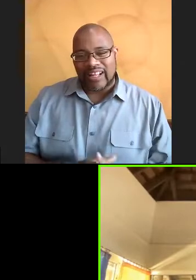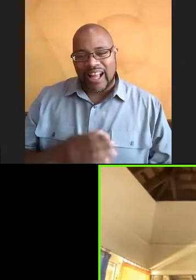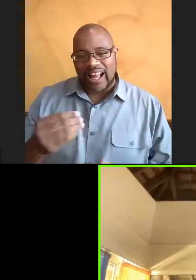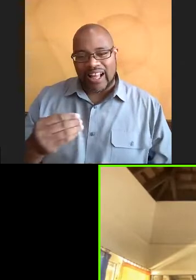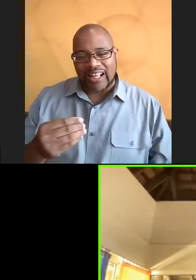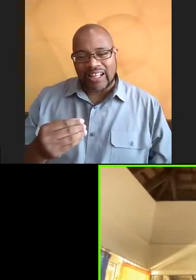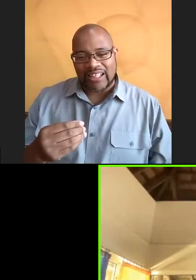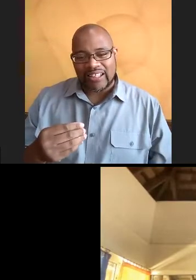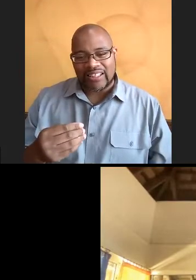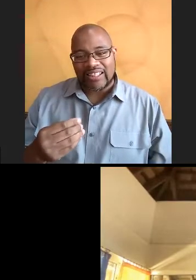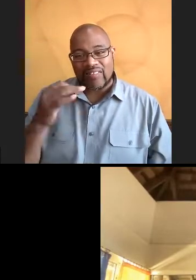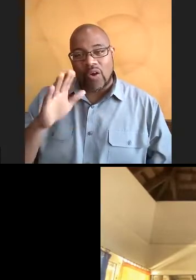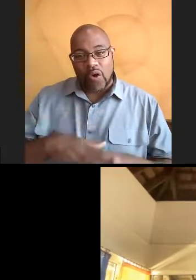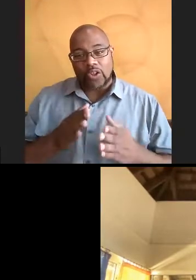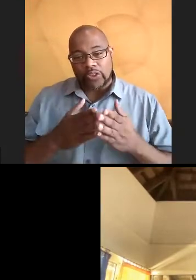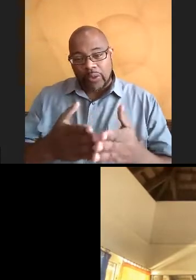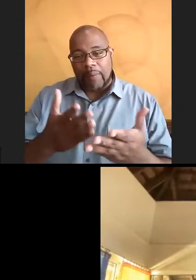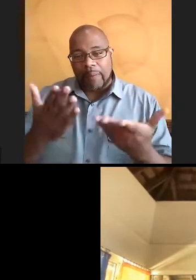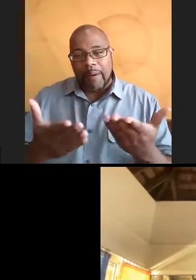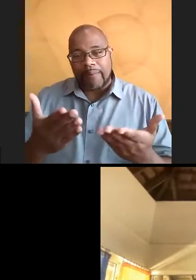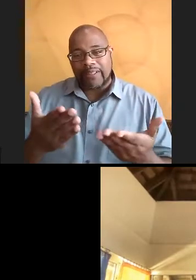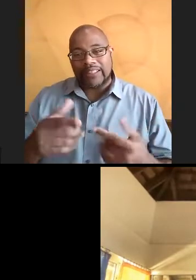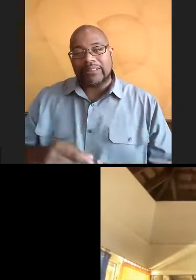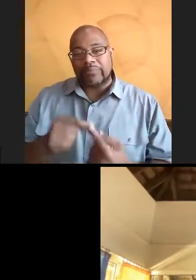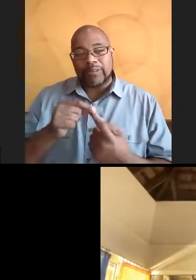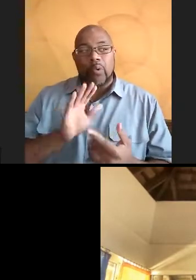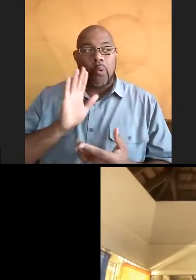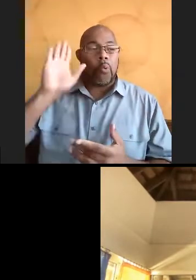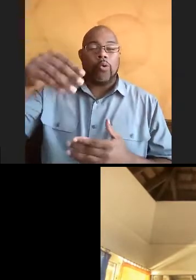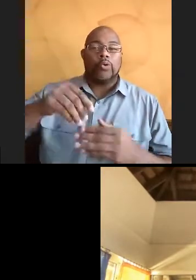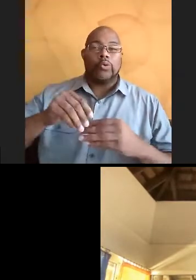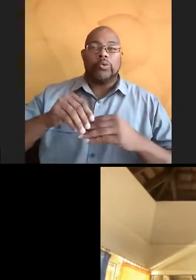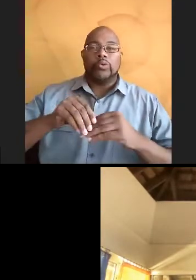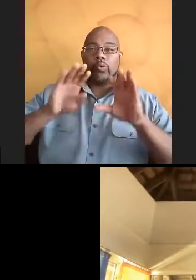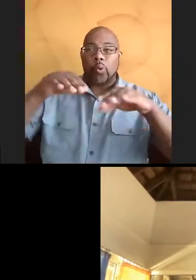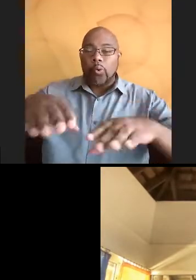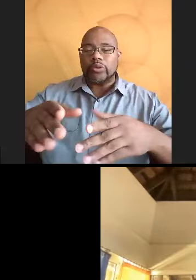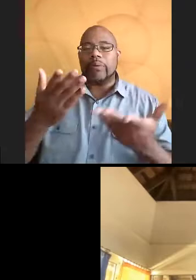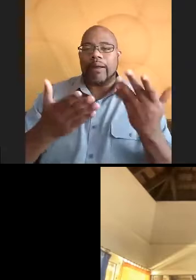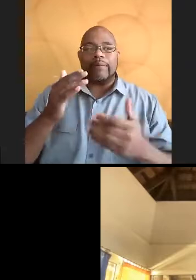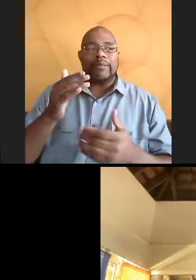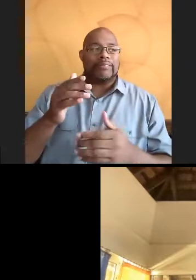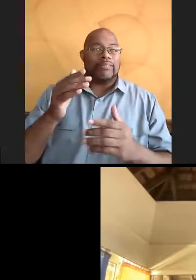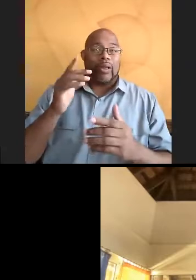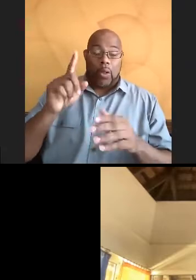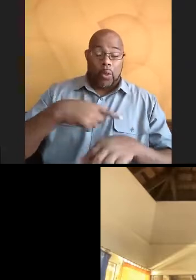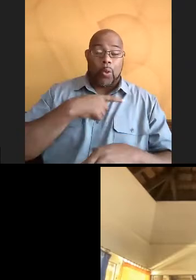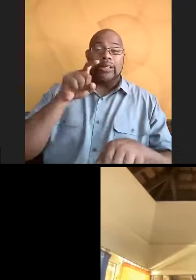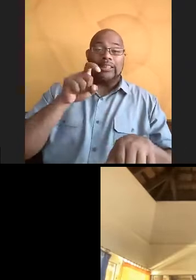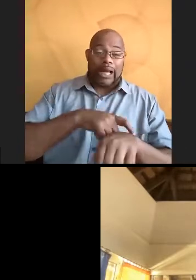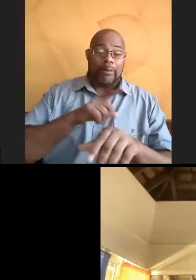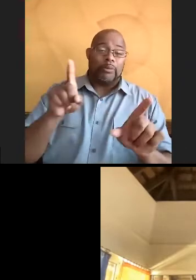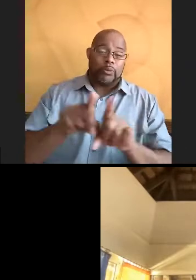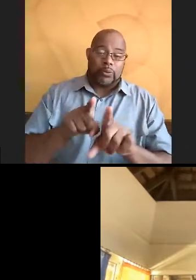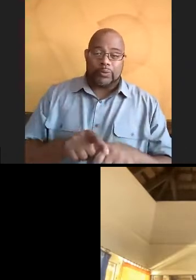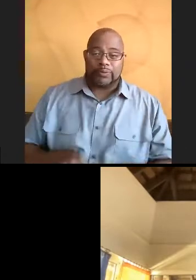going on a ship, you'll probably be always, especially way offshore, you will be there for a minute as well.